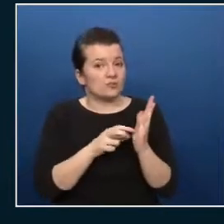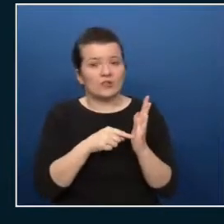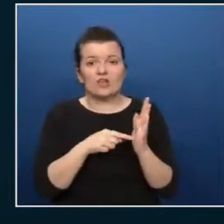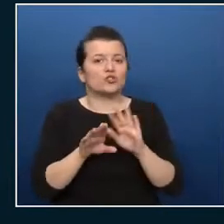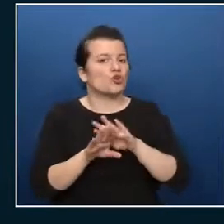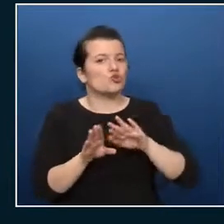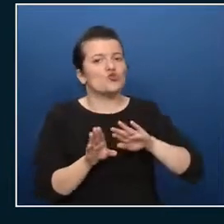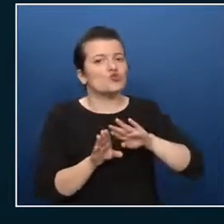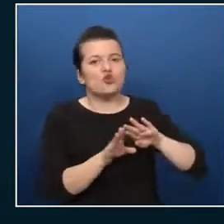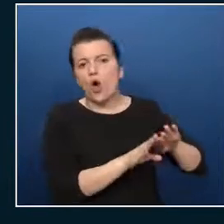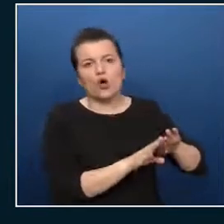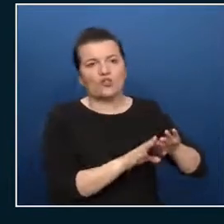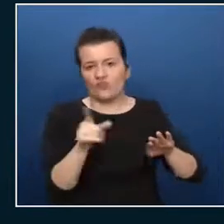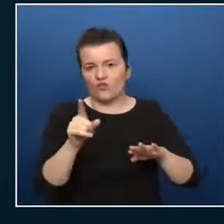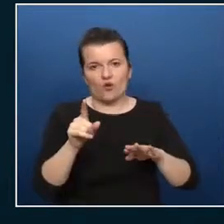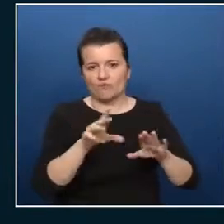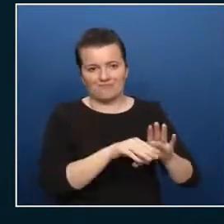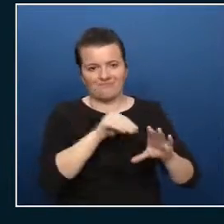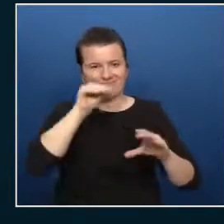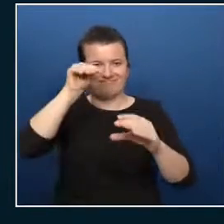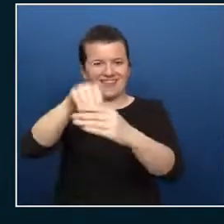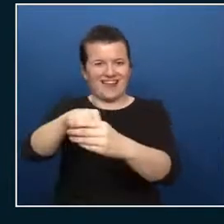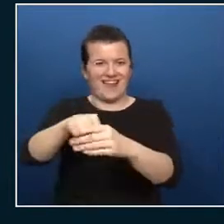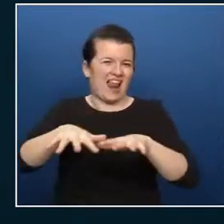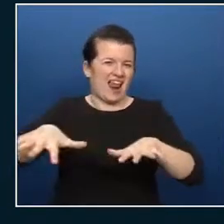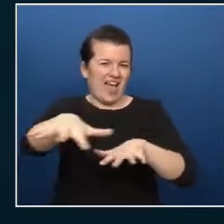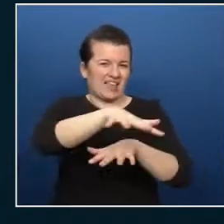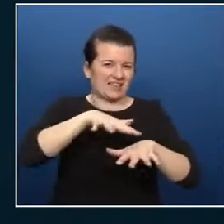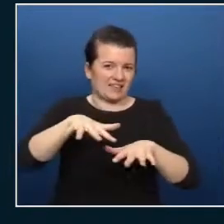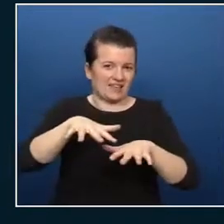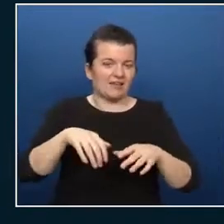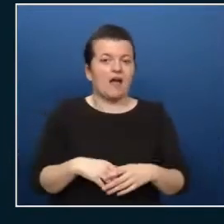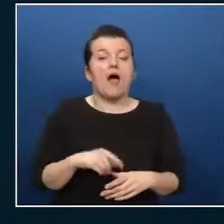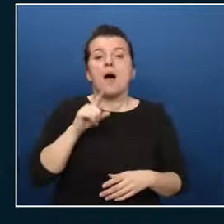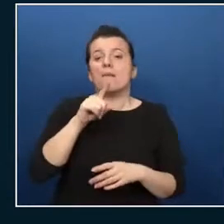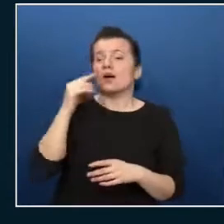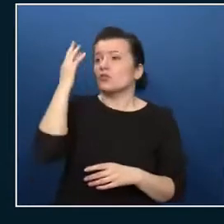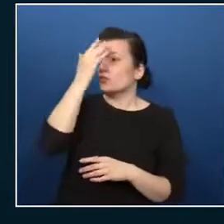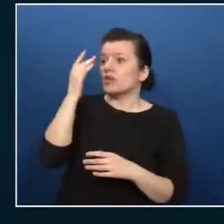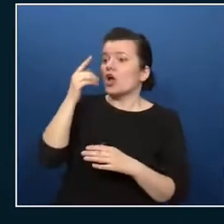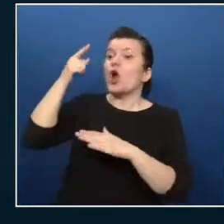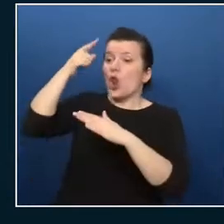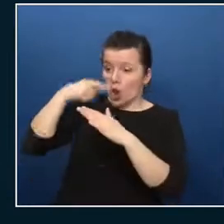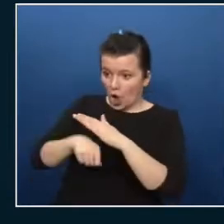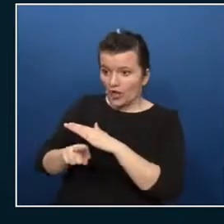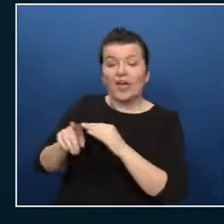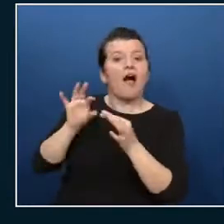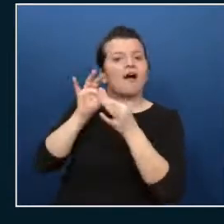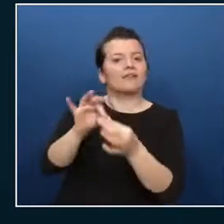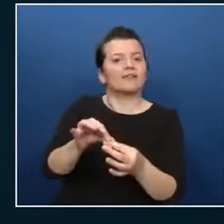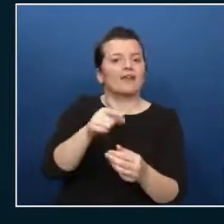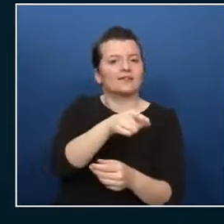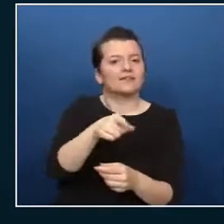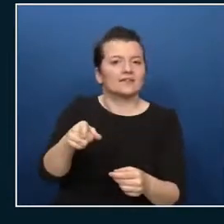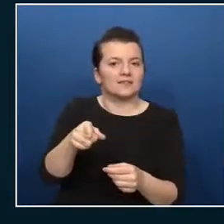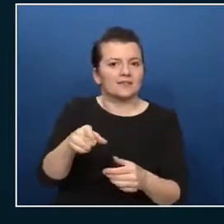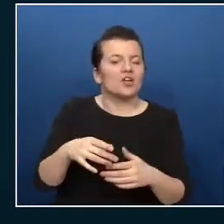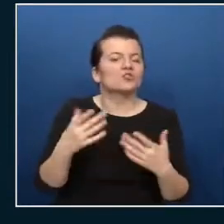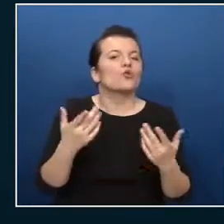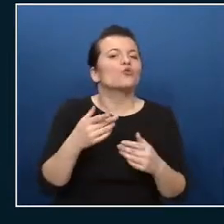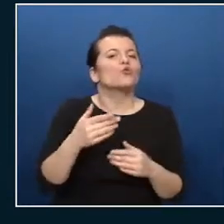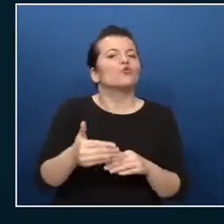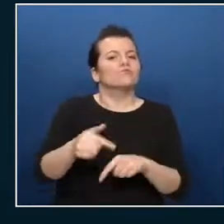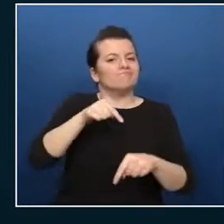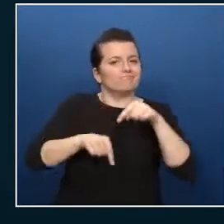it's part of your whole framework where you think about logging for example so you have to make certain decisions and and